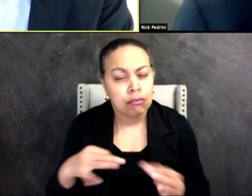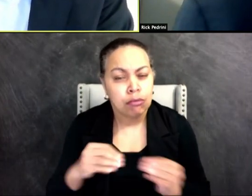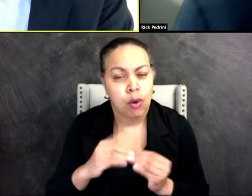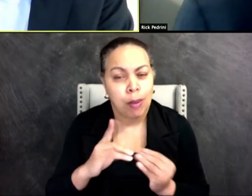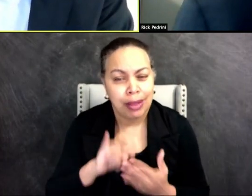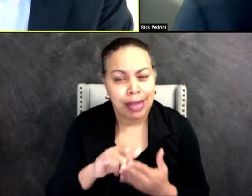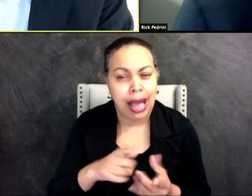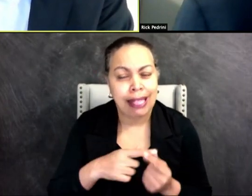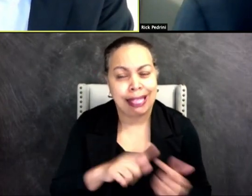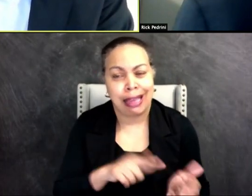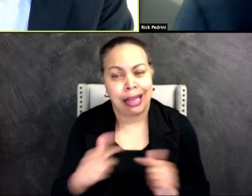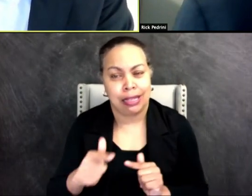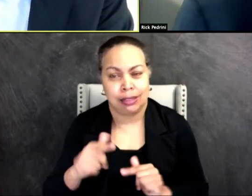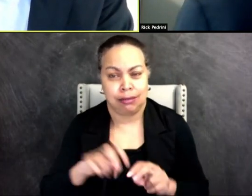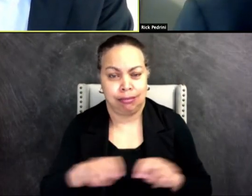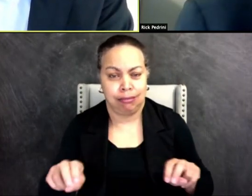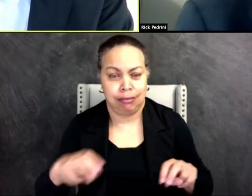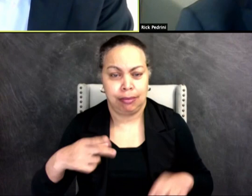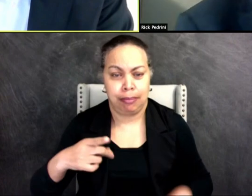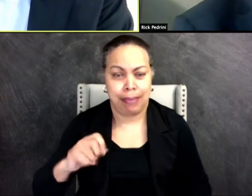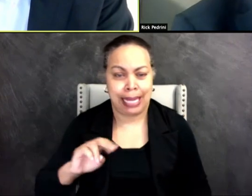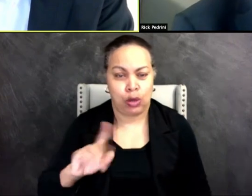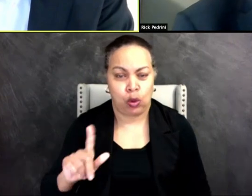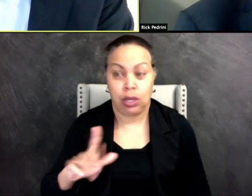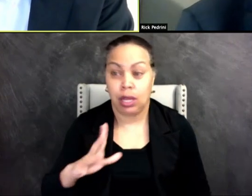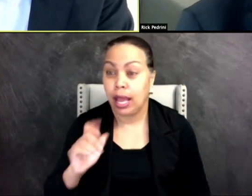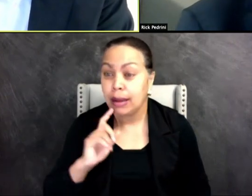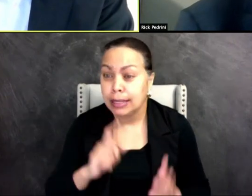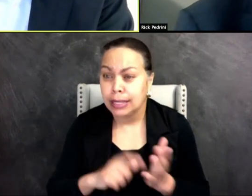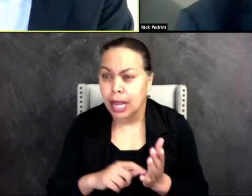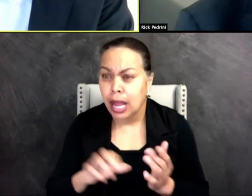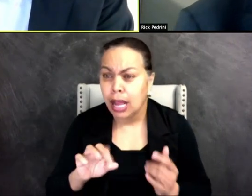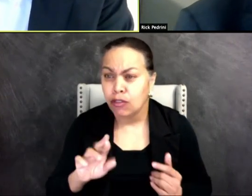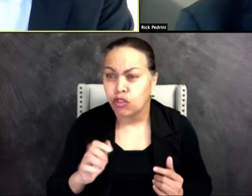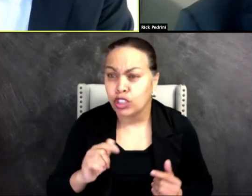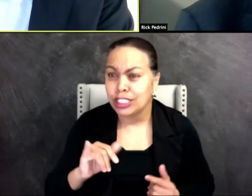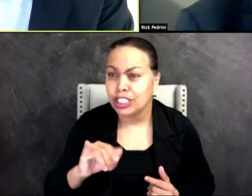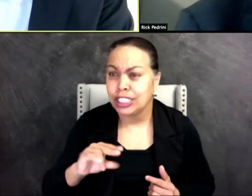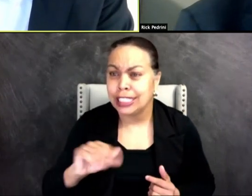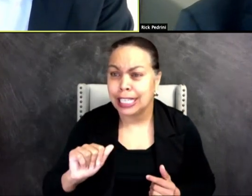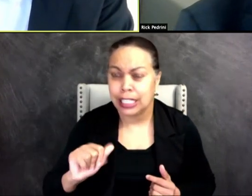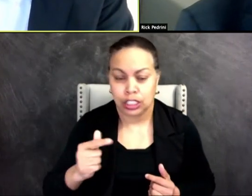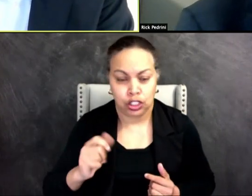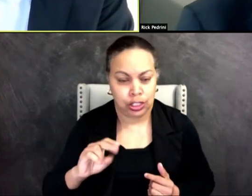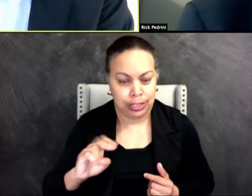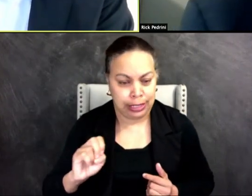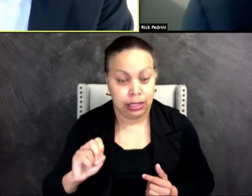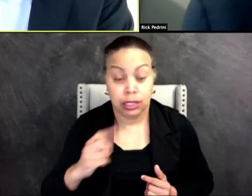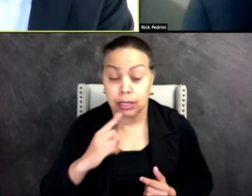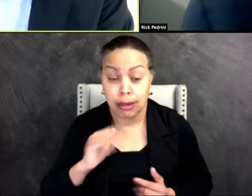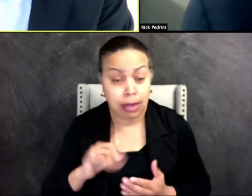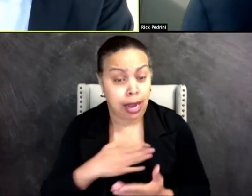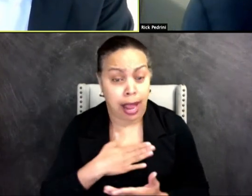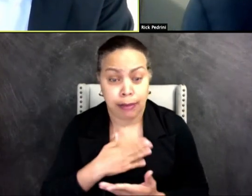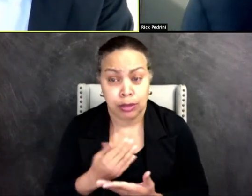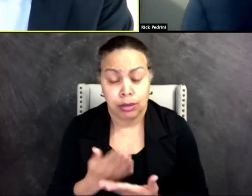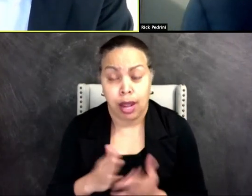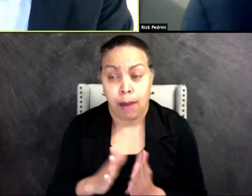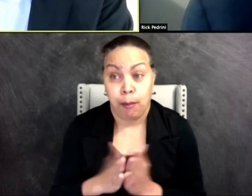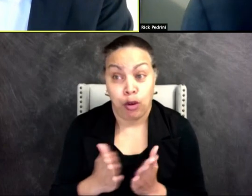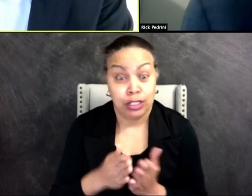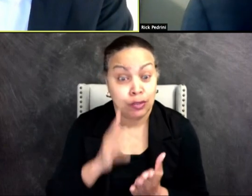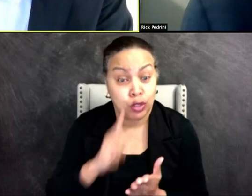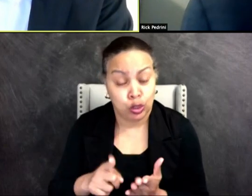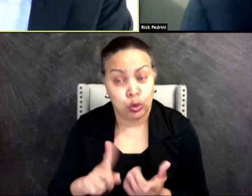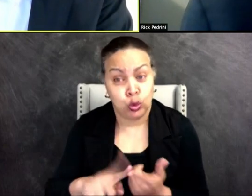I just want to acknowledge Fajina Jean, who said that she would record books for you to help with your education in